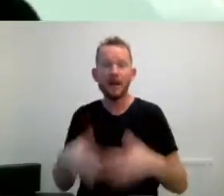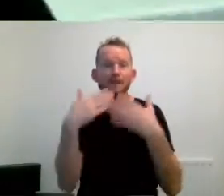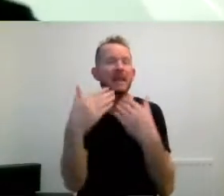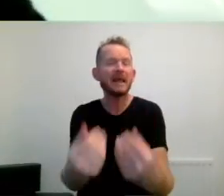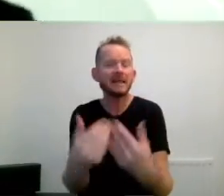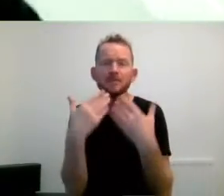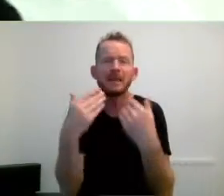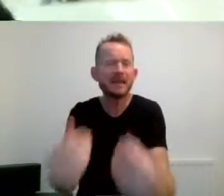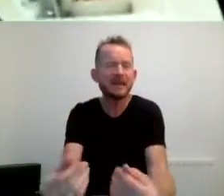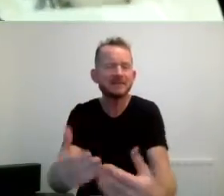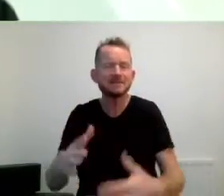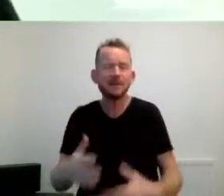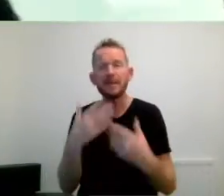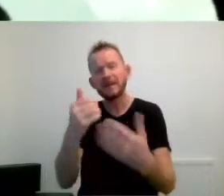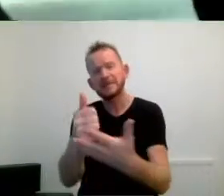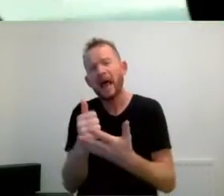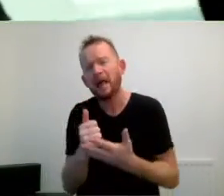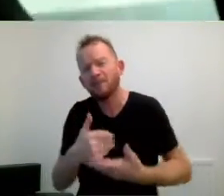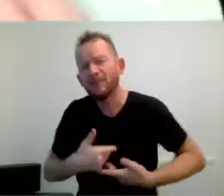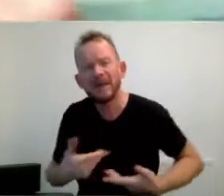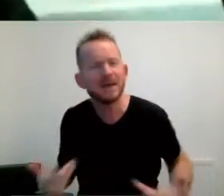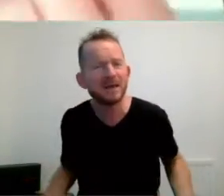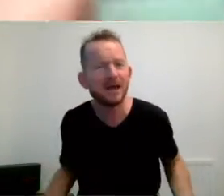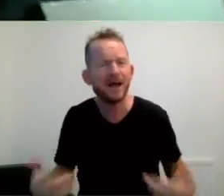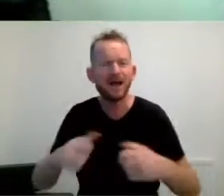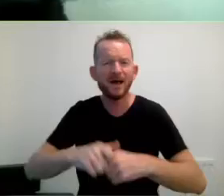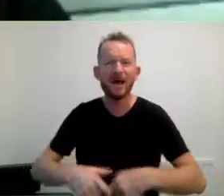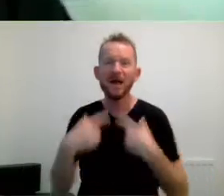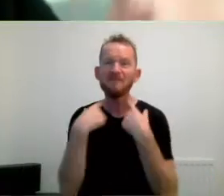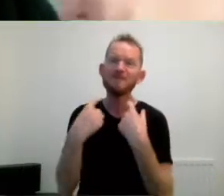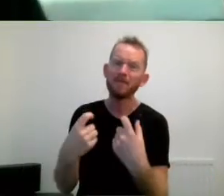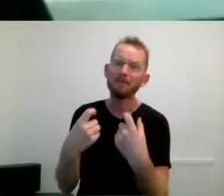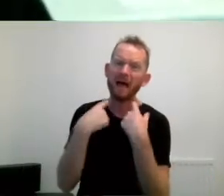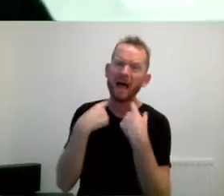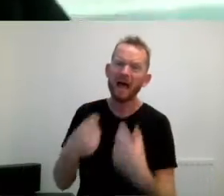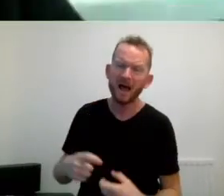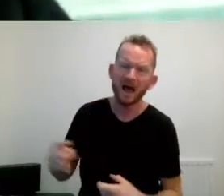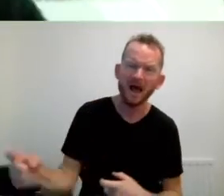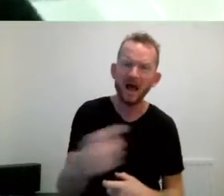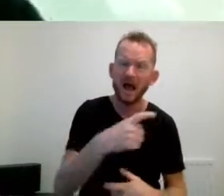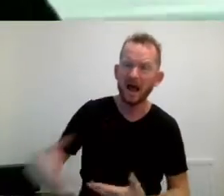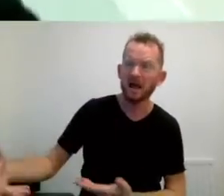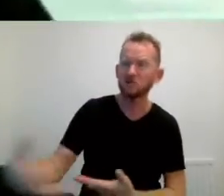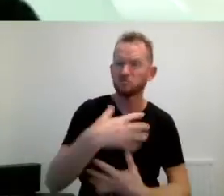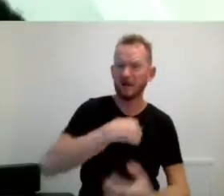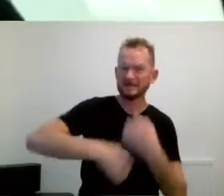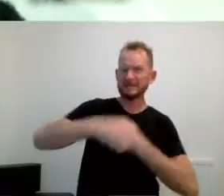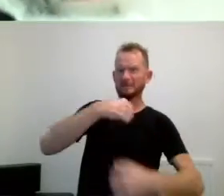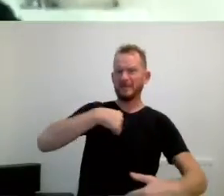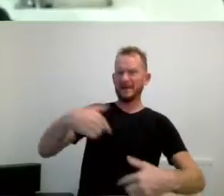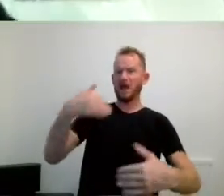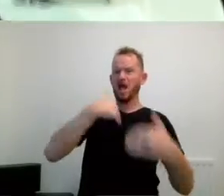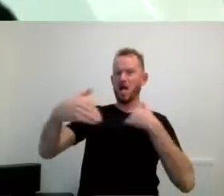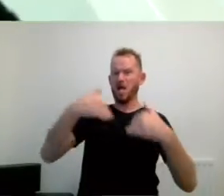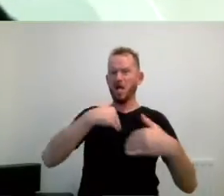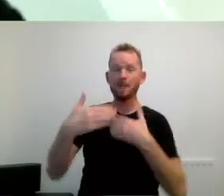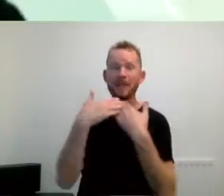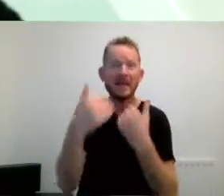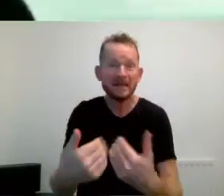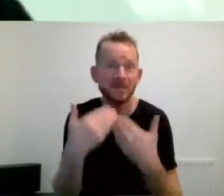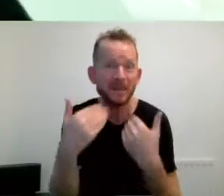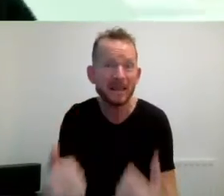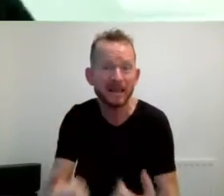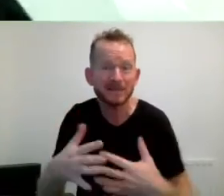Please, please, won't you please help me The Vampire keeps wrapping me Please,